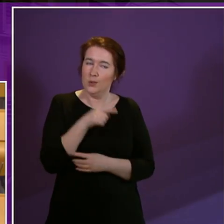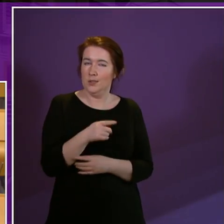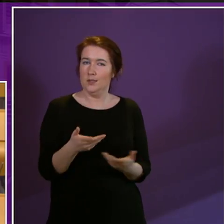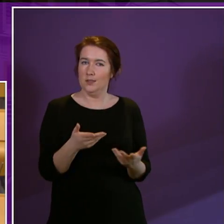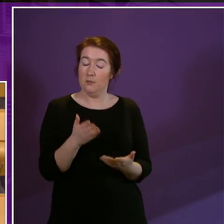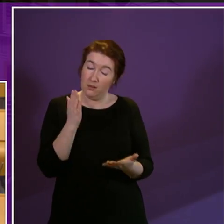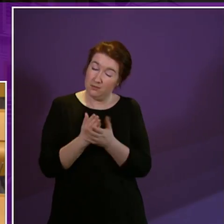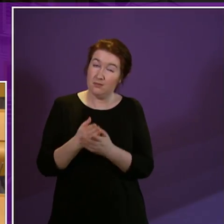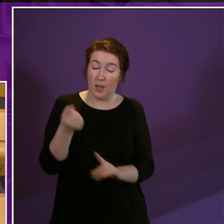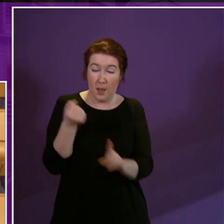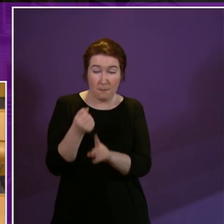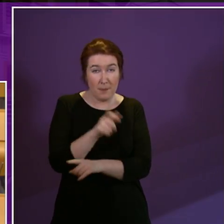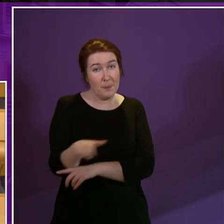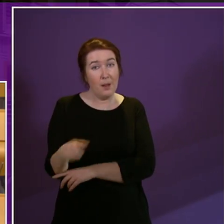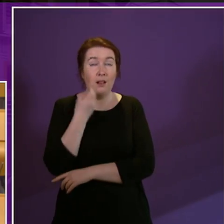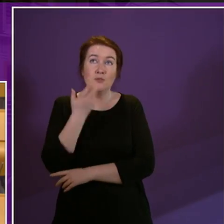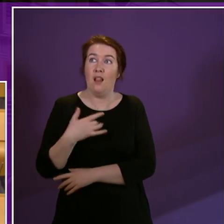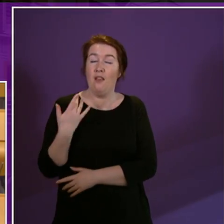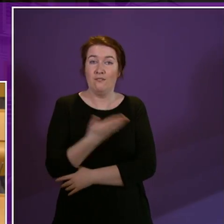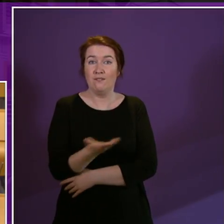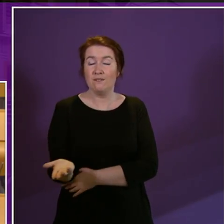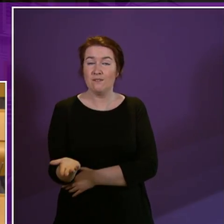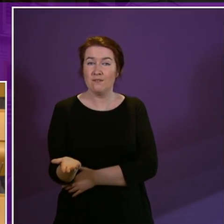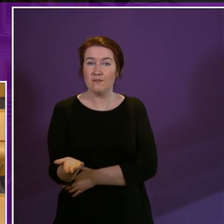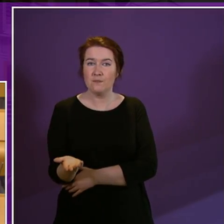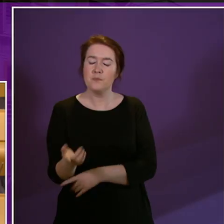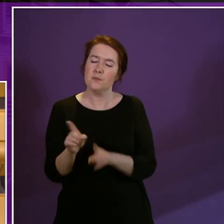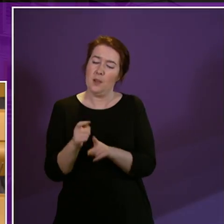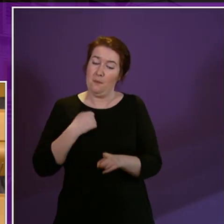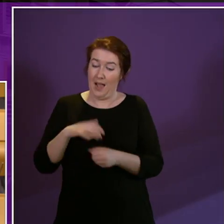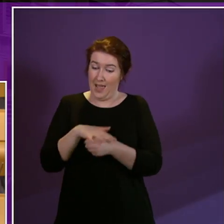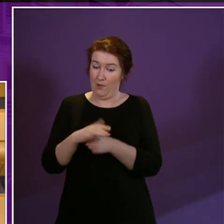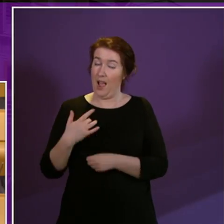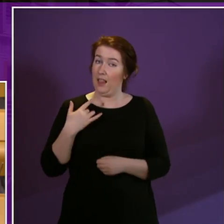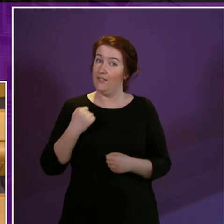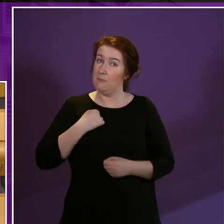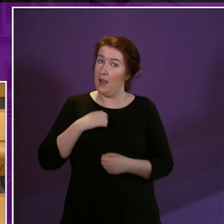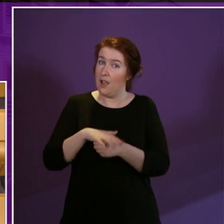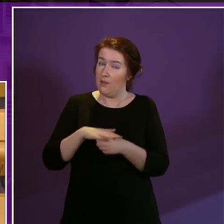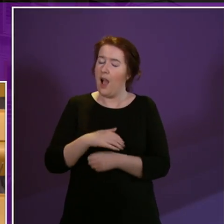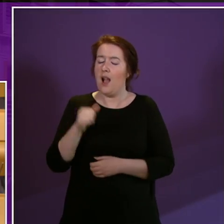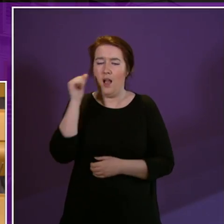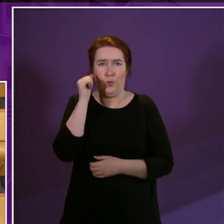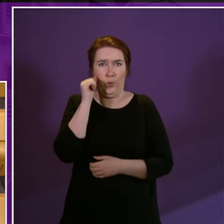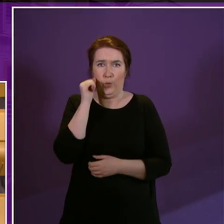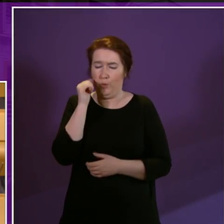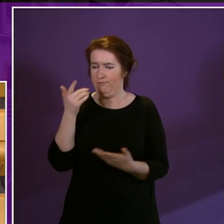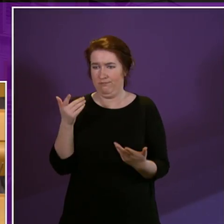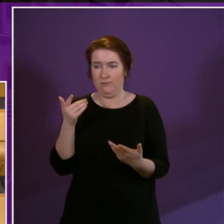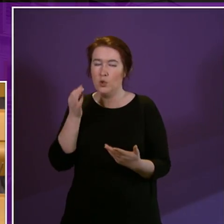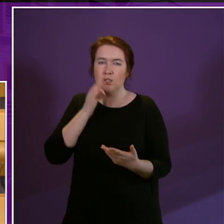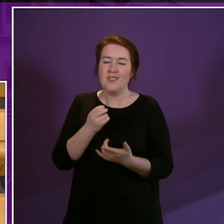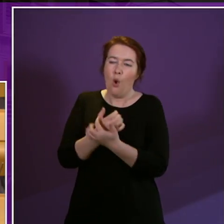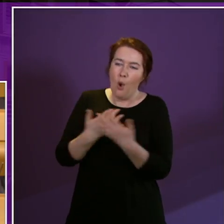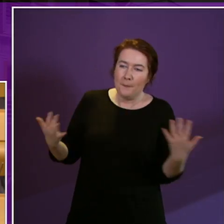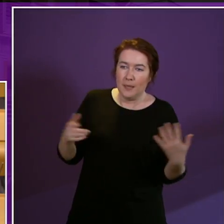it does impact on people. In terms of the area that I live in, I know that it's not just the numbers of people